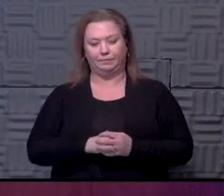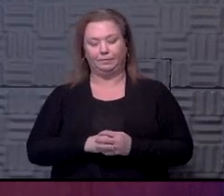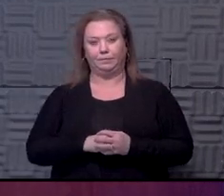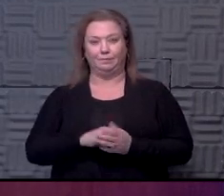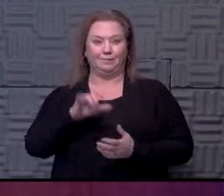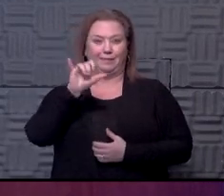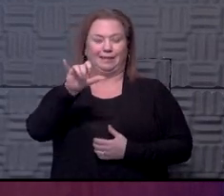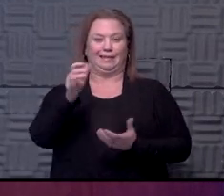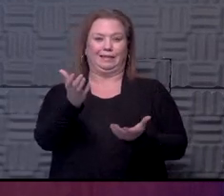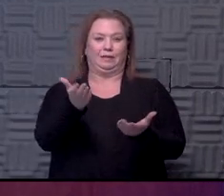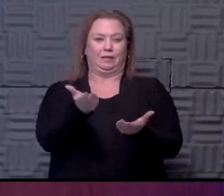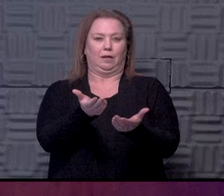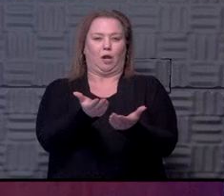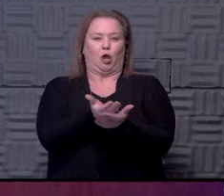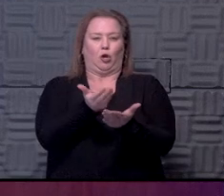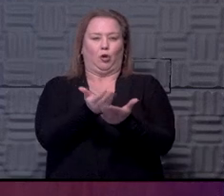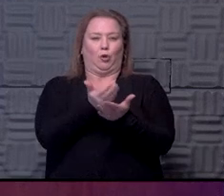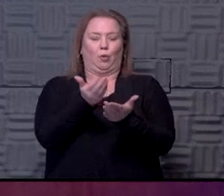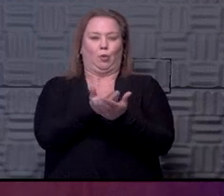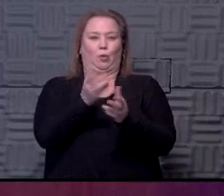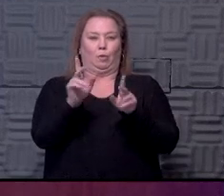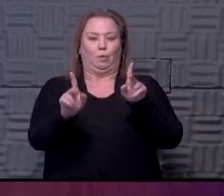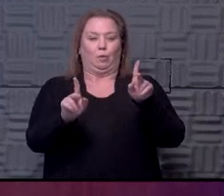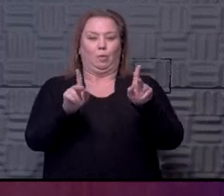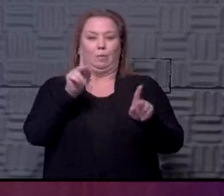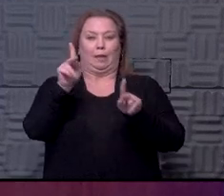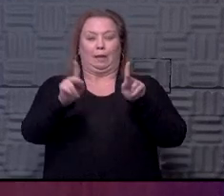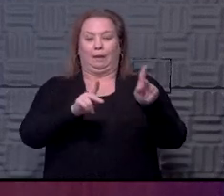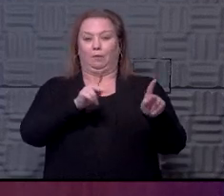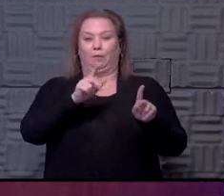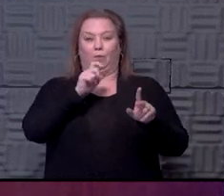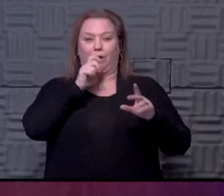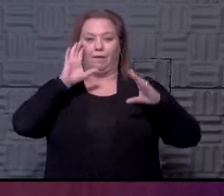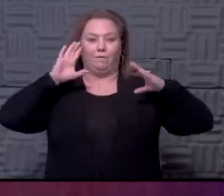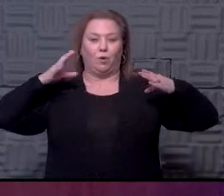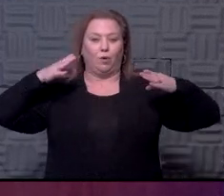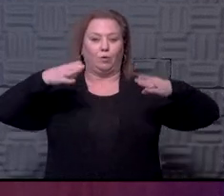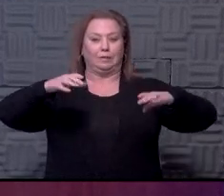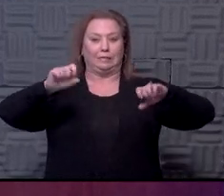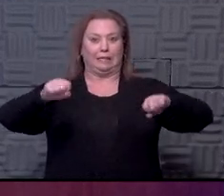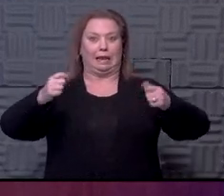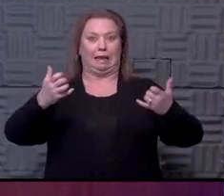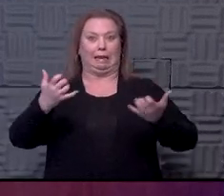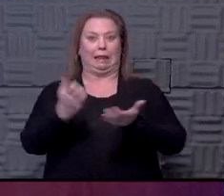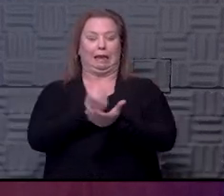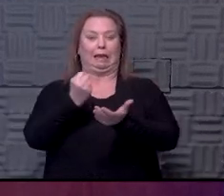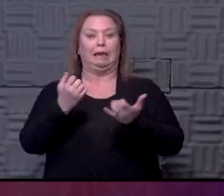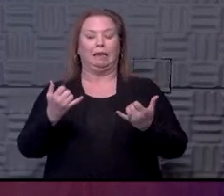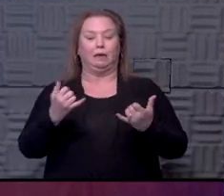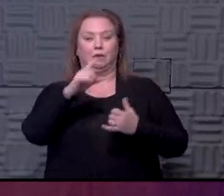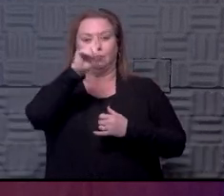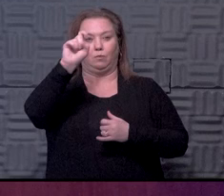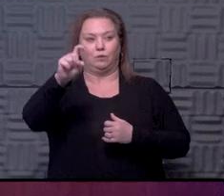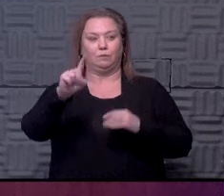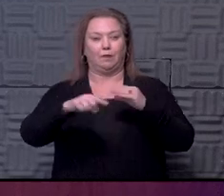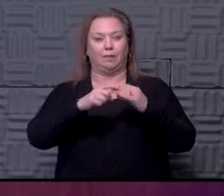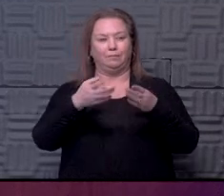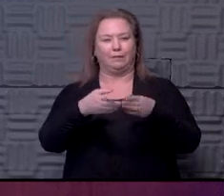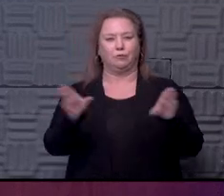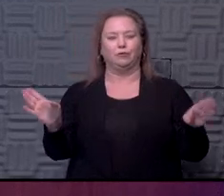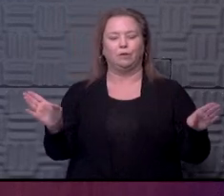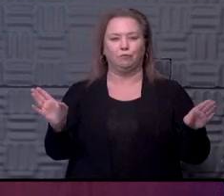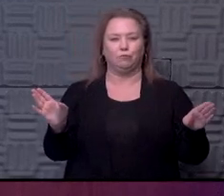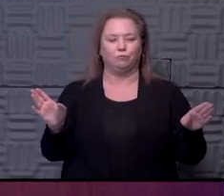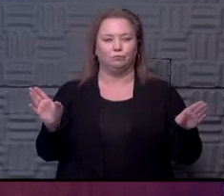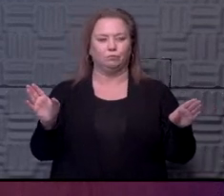That's sort of a newer population of people who hadn't been really focusing on can I get it now, and there are some questions. But in general,